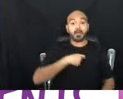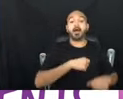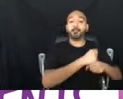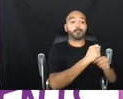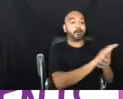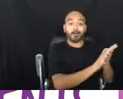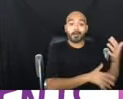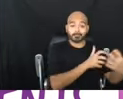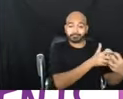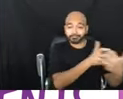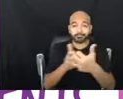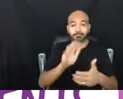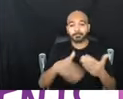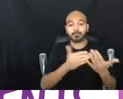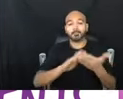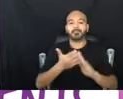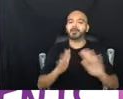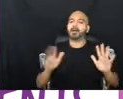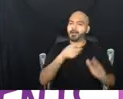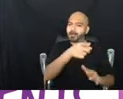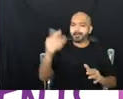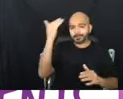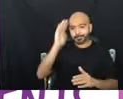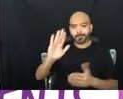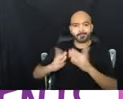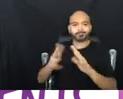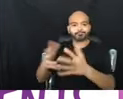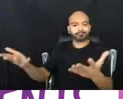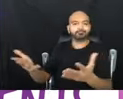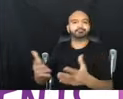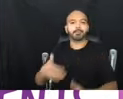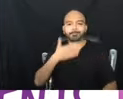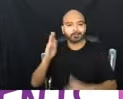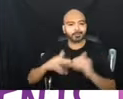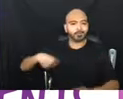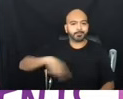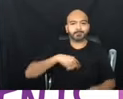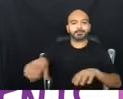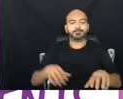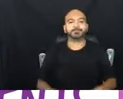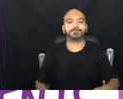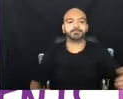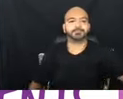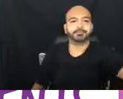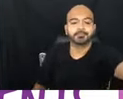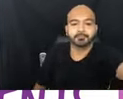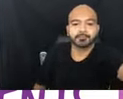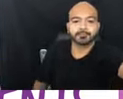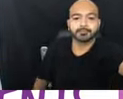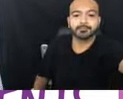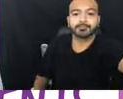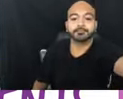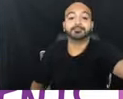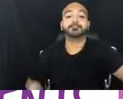So, um, I just want to put that out there as a caveat. Everybody should have gotten a link to the resource.